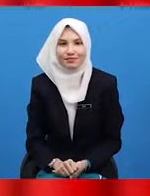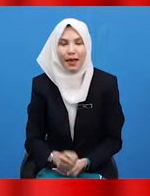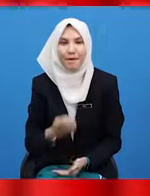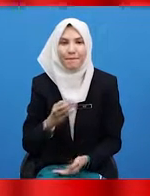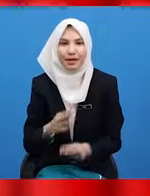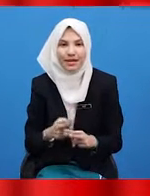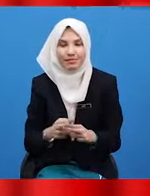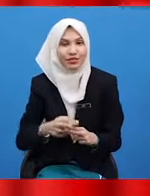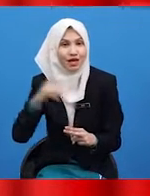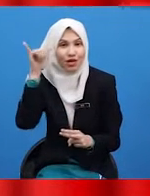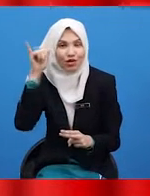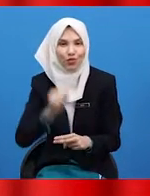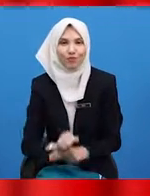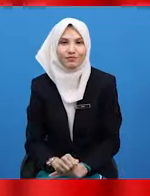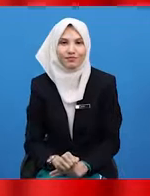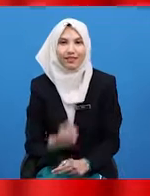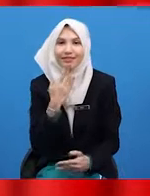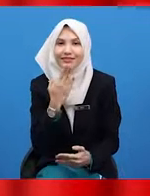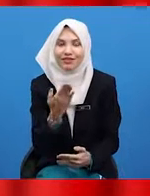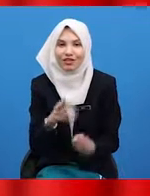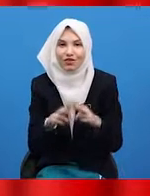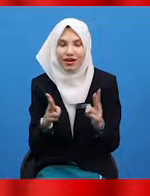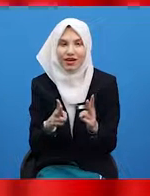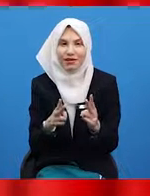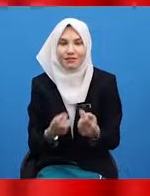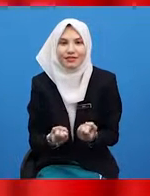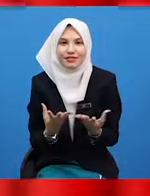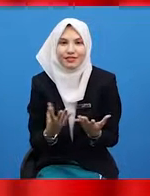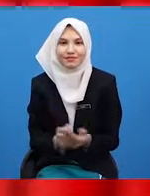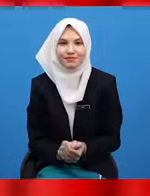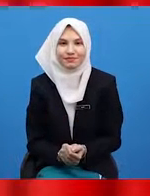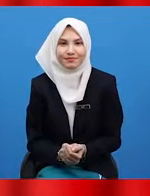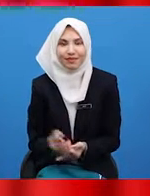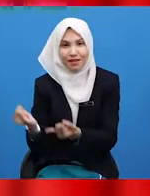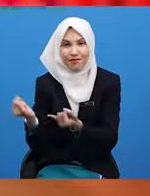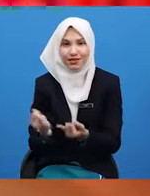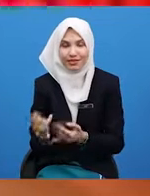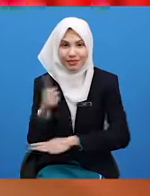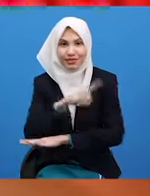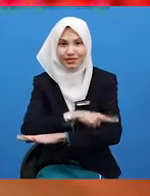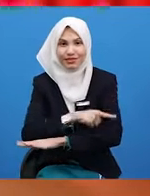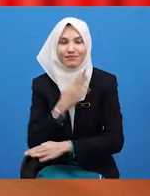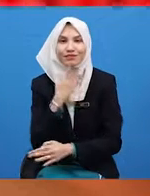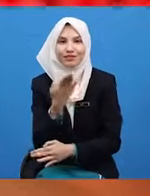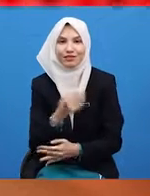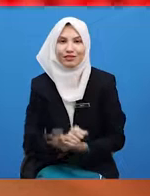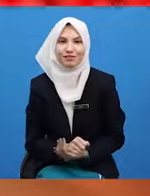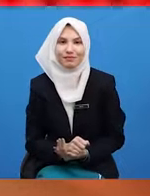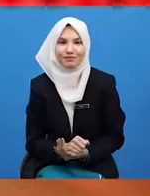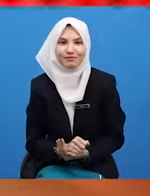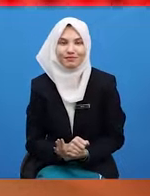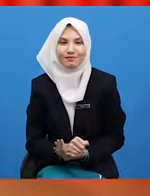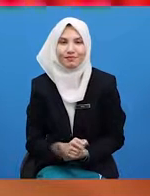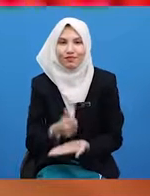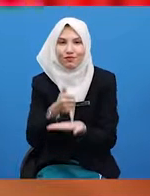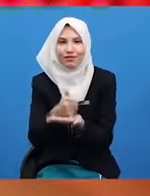YOLO! Thank you very much Miss Rita for inviting me today. Thank you YOLO for willing